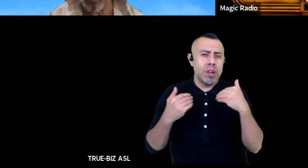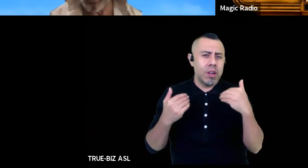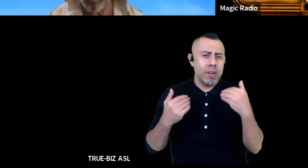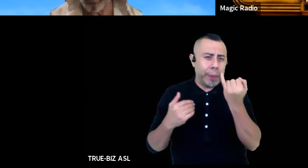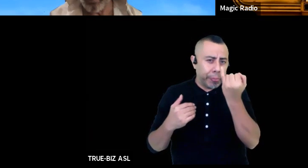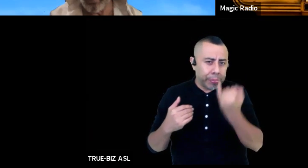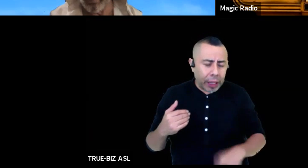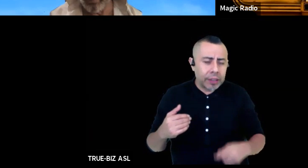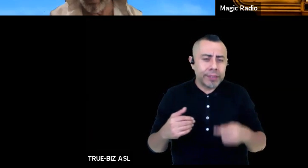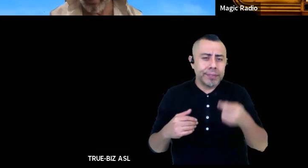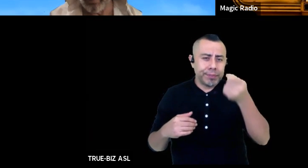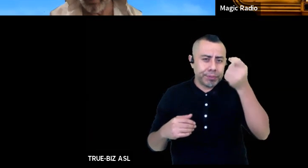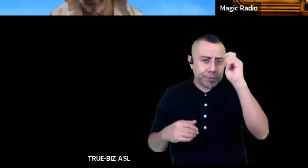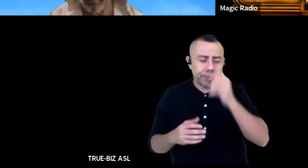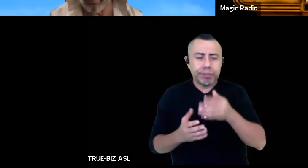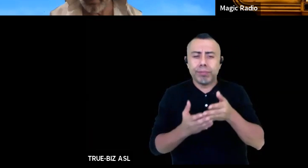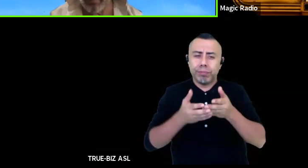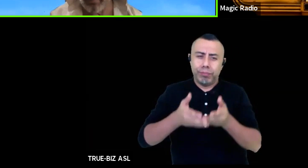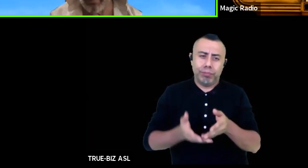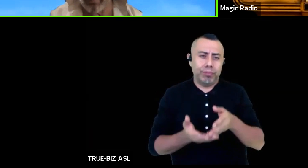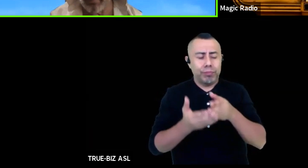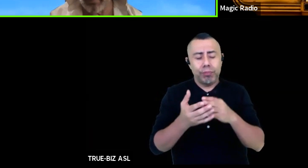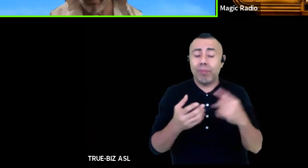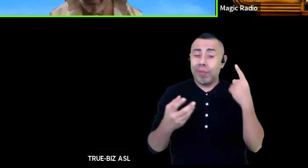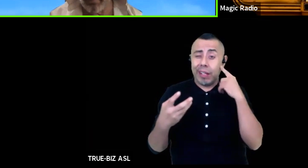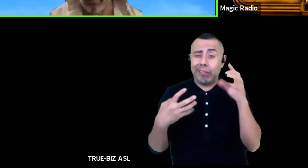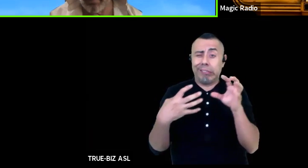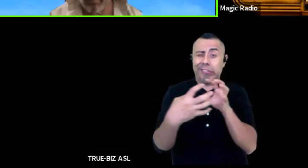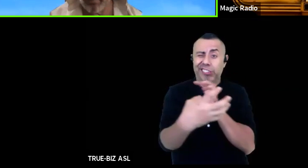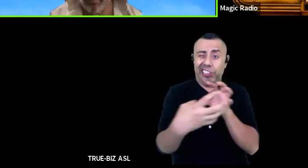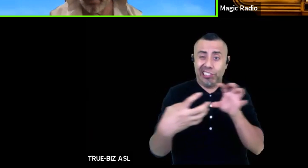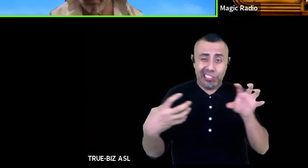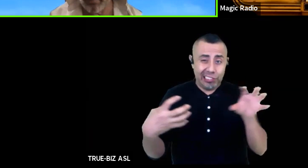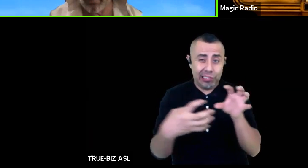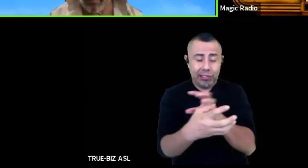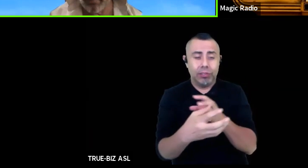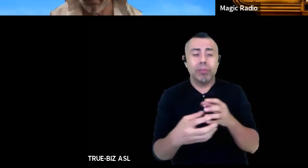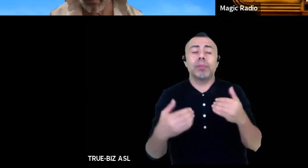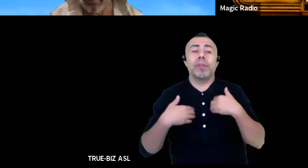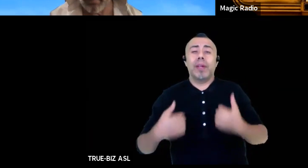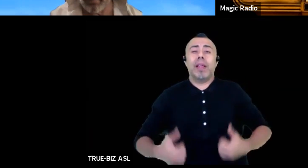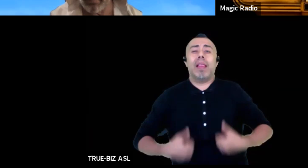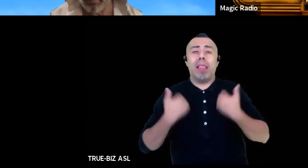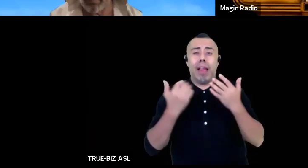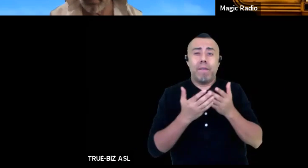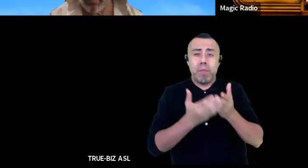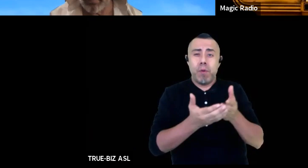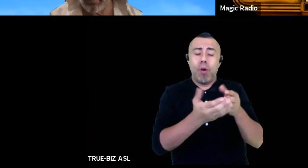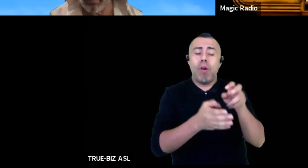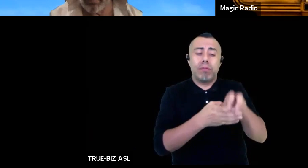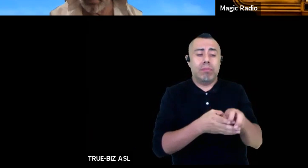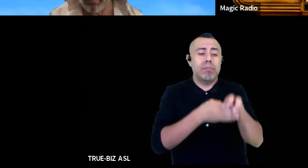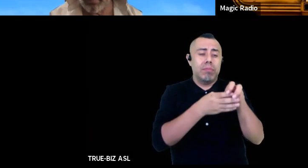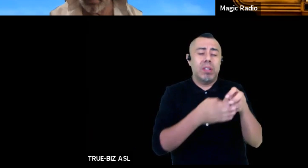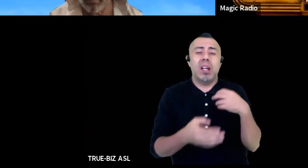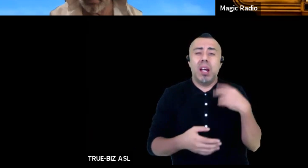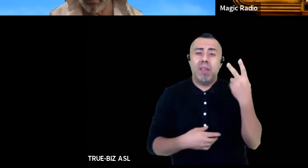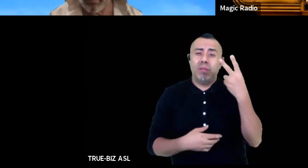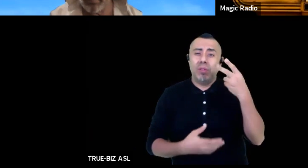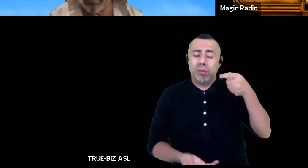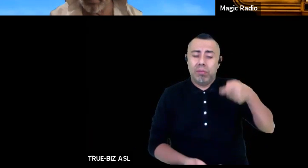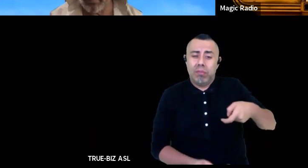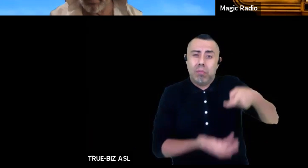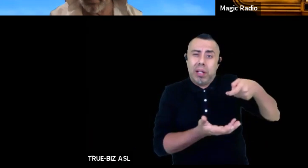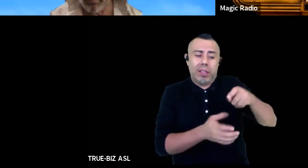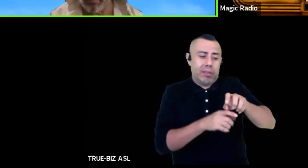the radio static continues on the side of the lifeboat raft two empty buckets of differing sizes are poised to catch